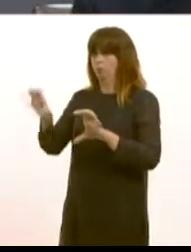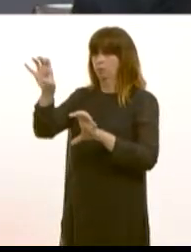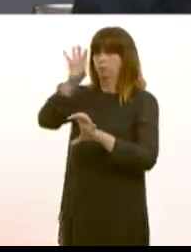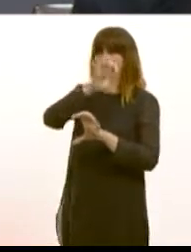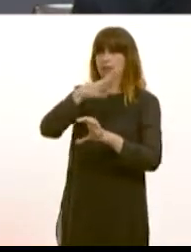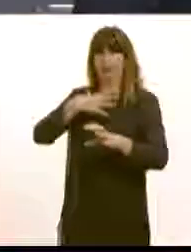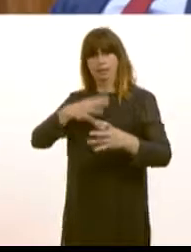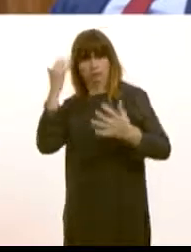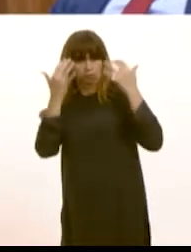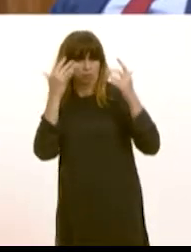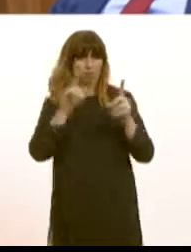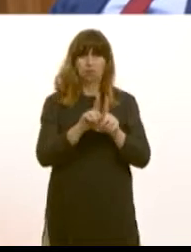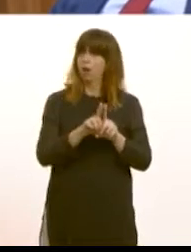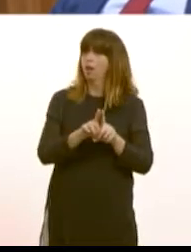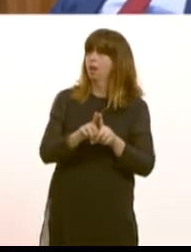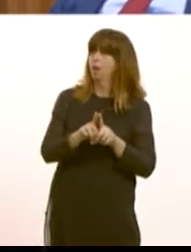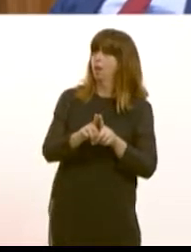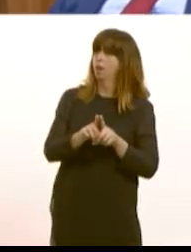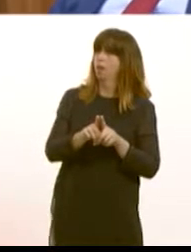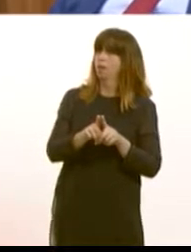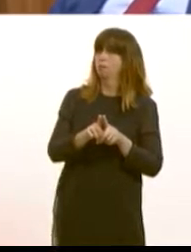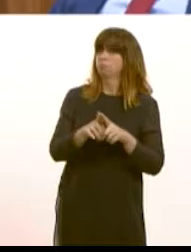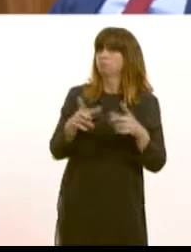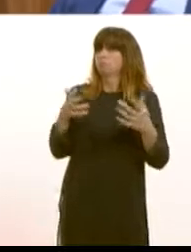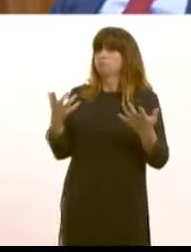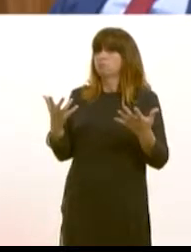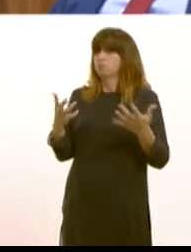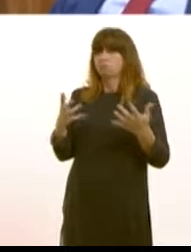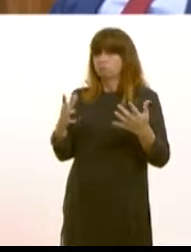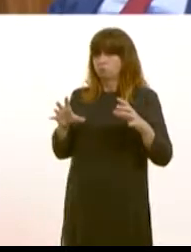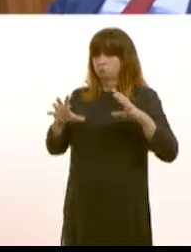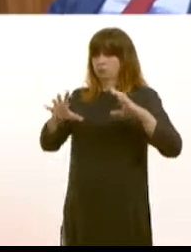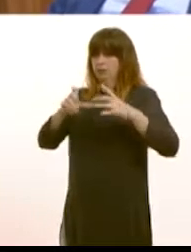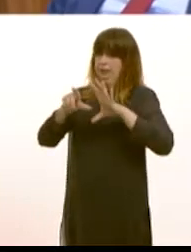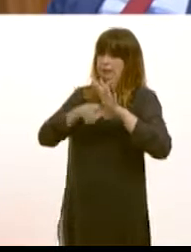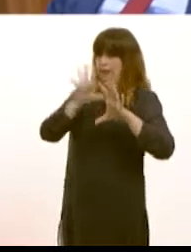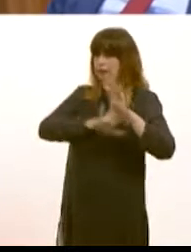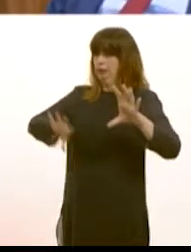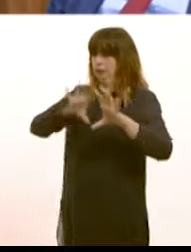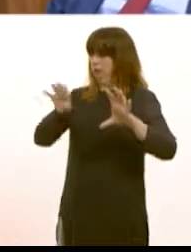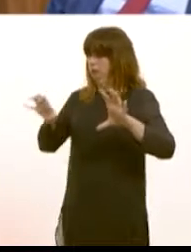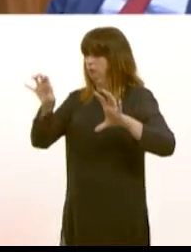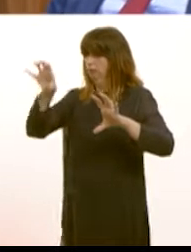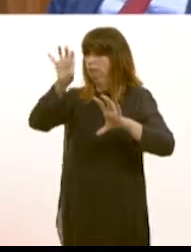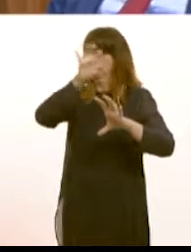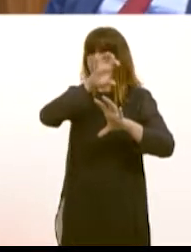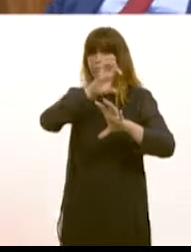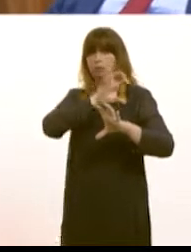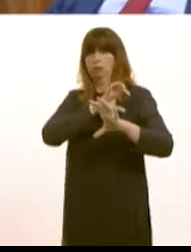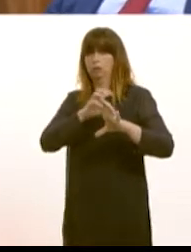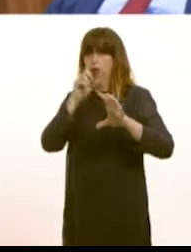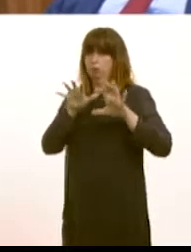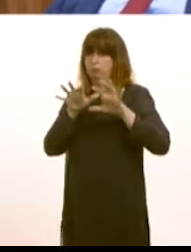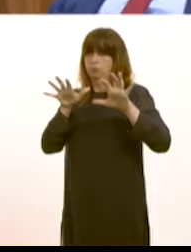that demand will be there outside of the city boundaries as well but we're never going to get to a position where